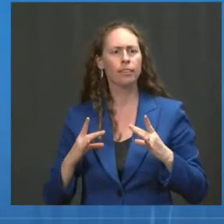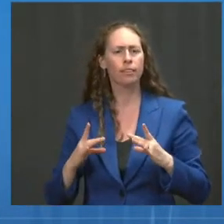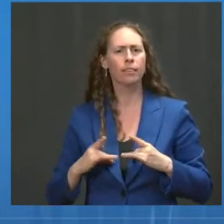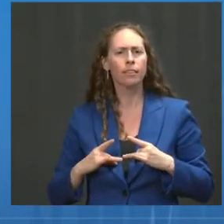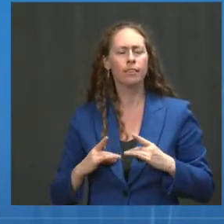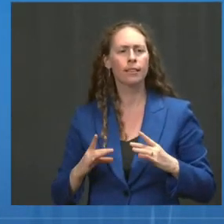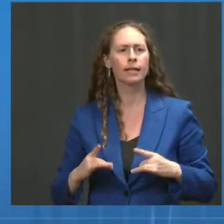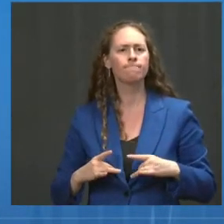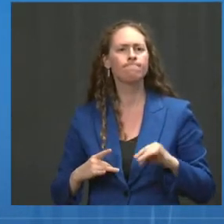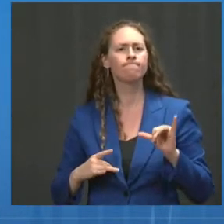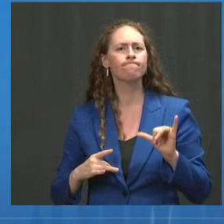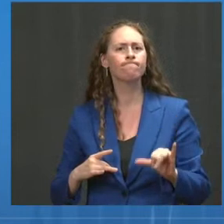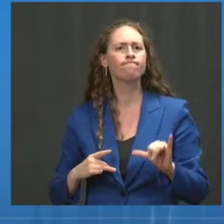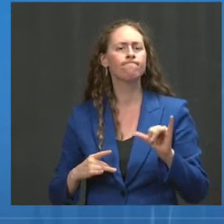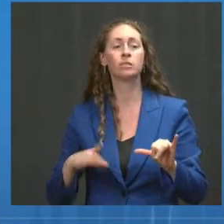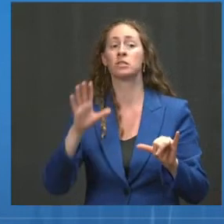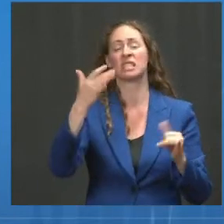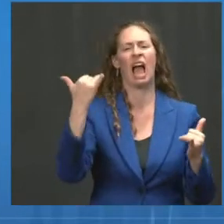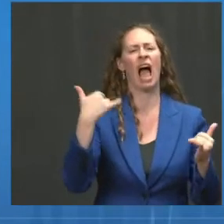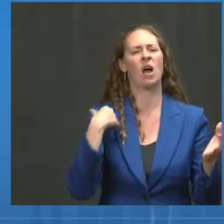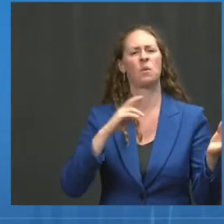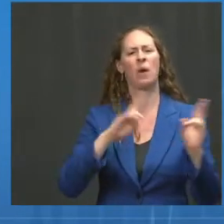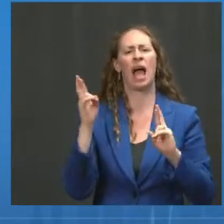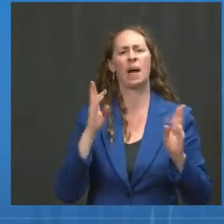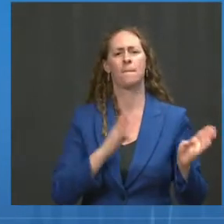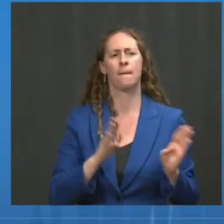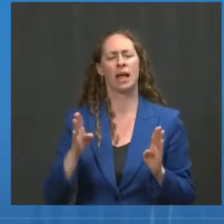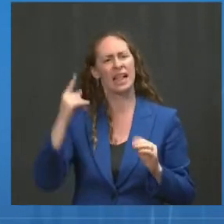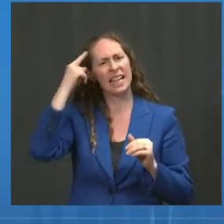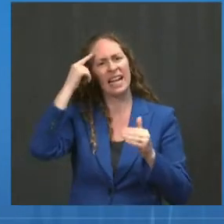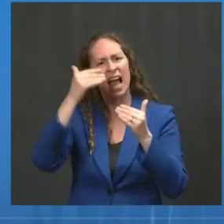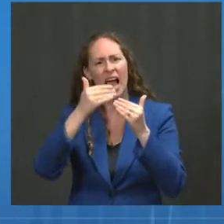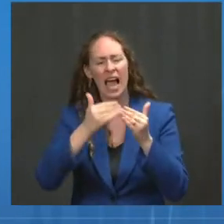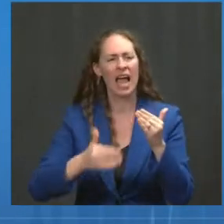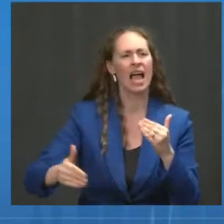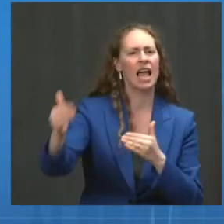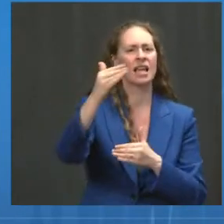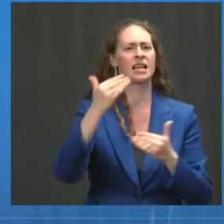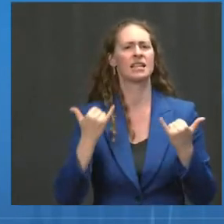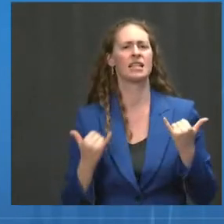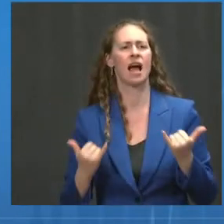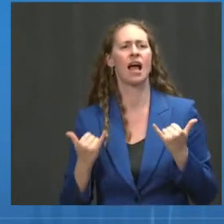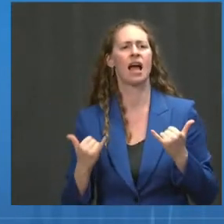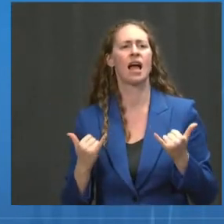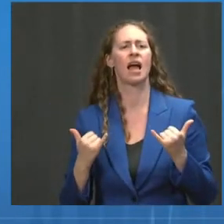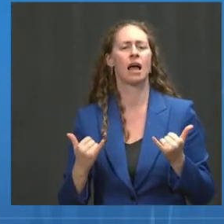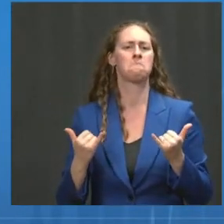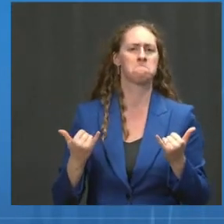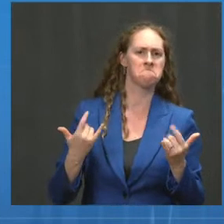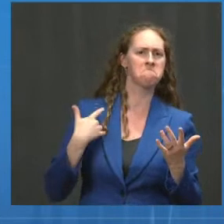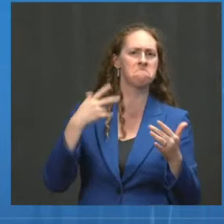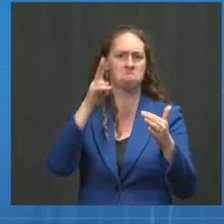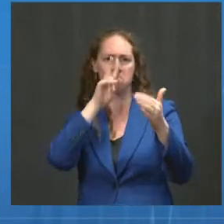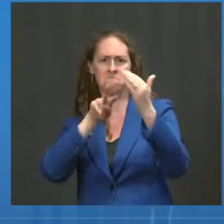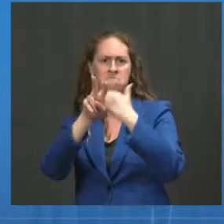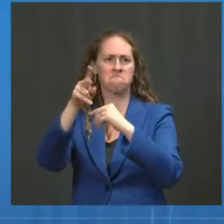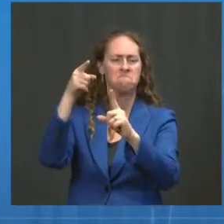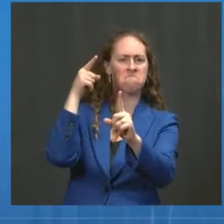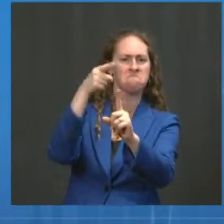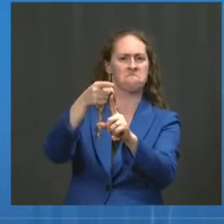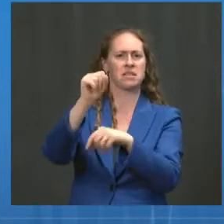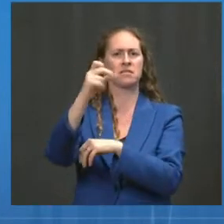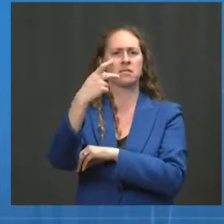for a time in, you know, September 20th to say, as we are following,